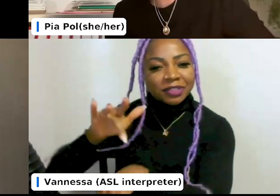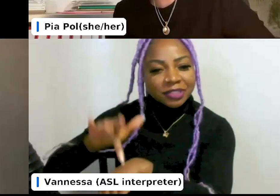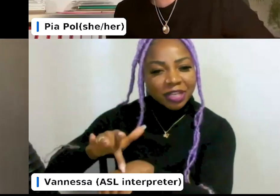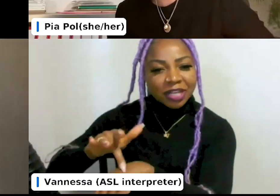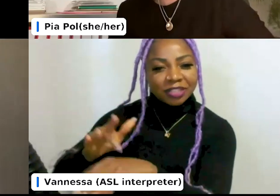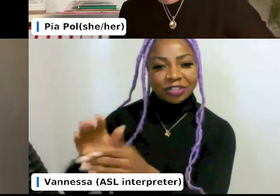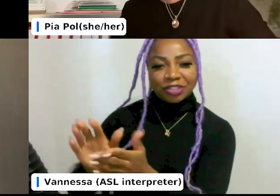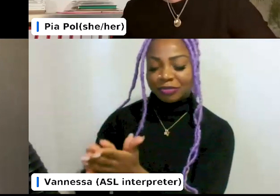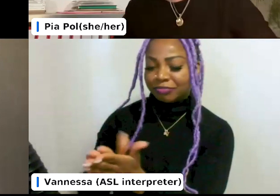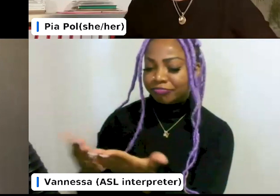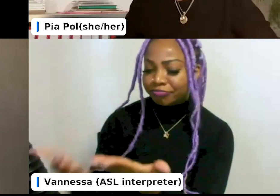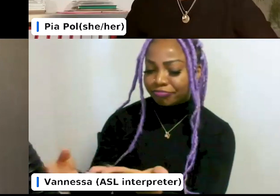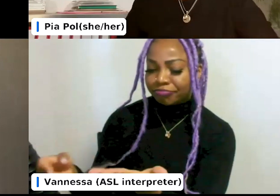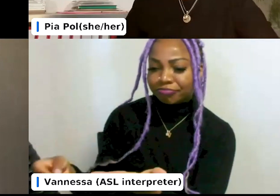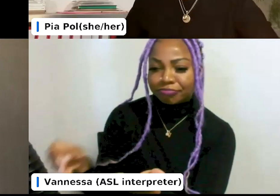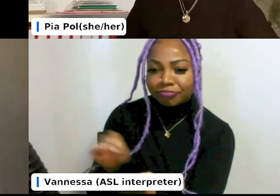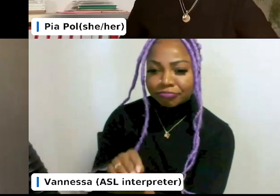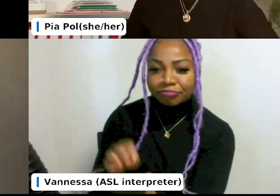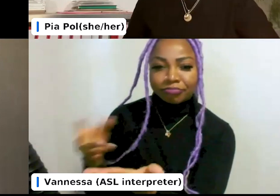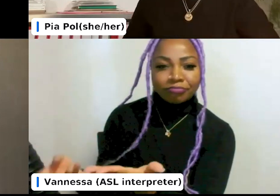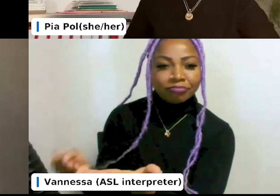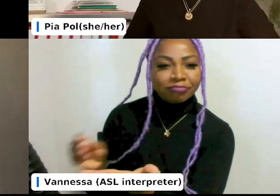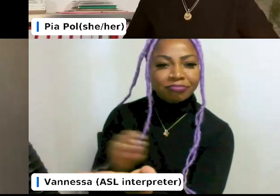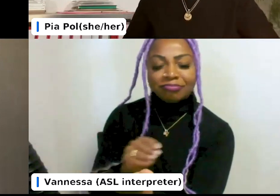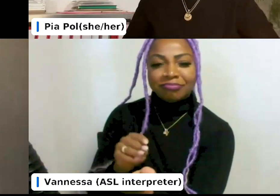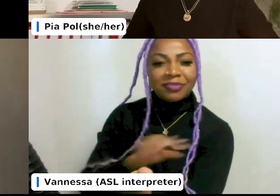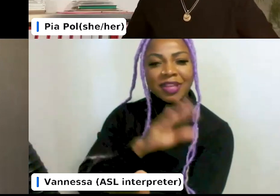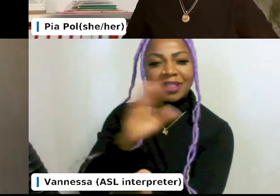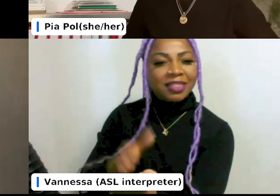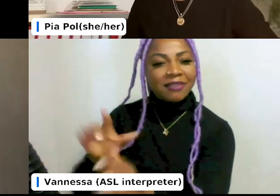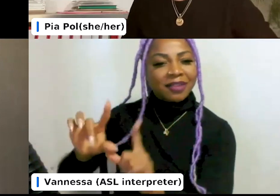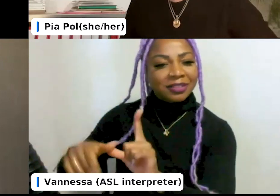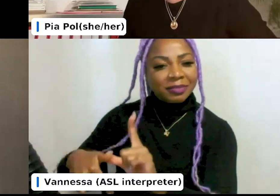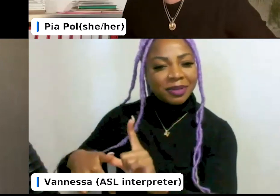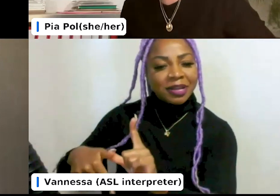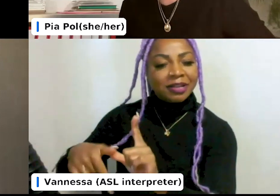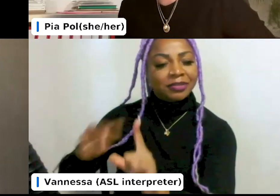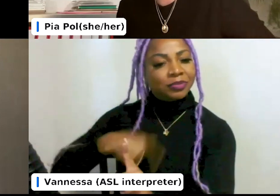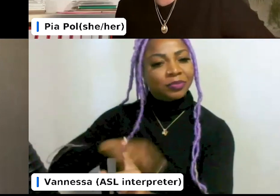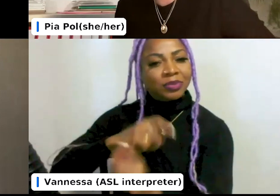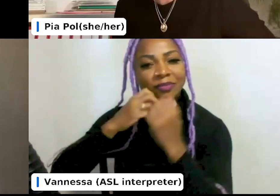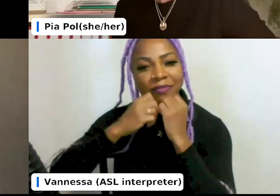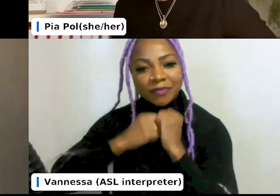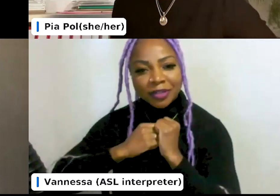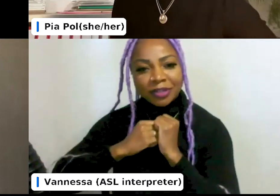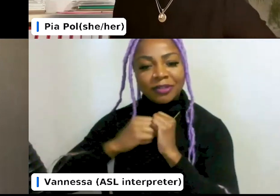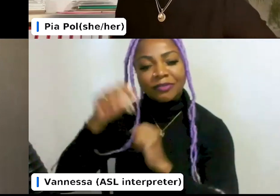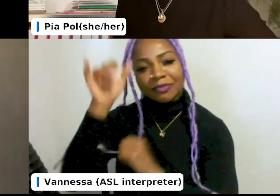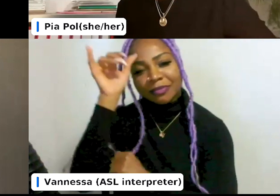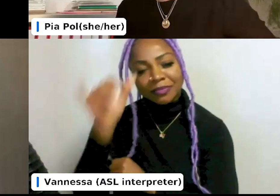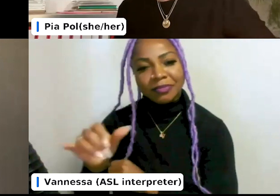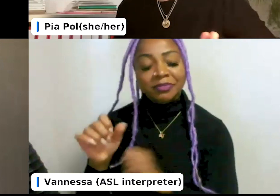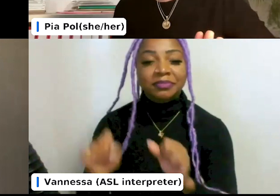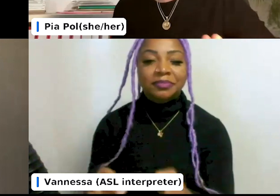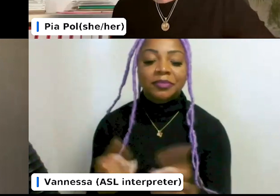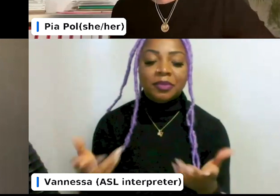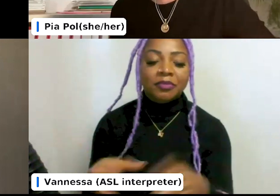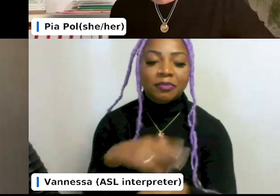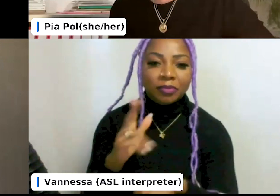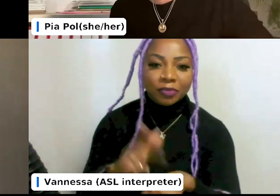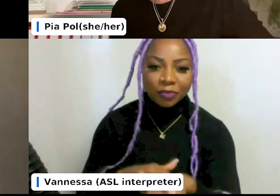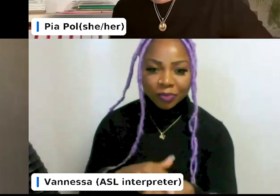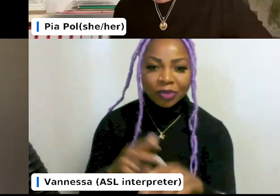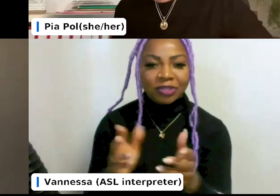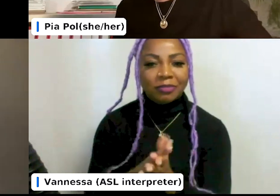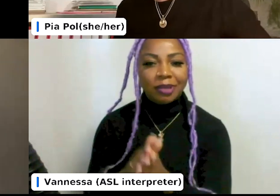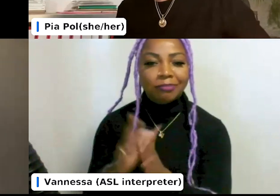the, the timelessness that a paper book has is something that we value and that we cherish forever. And of course, that's something that we've